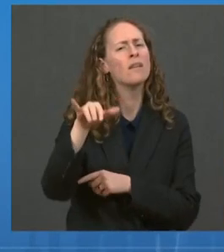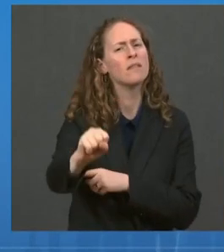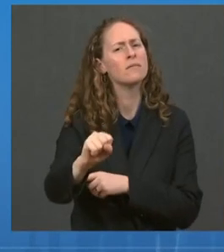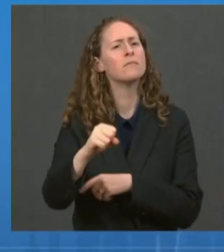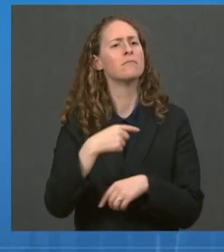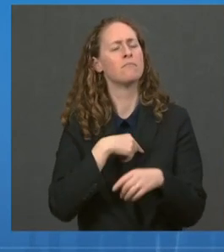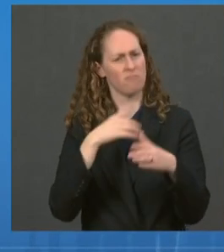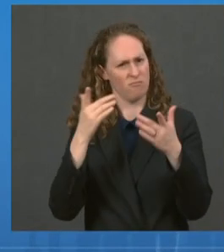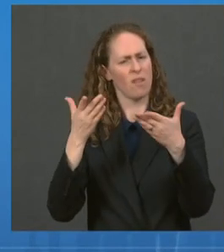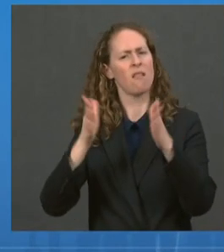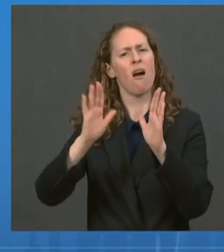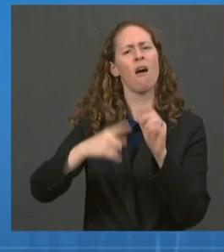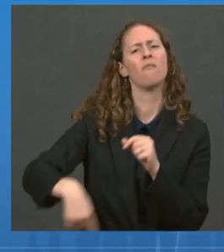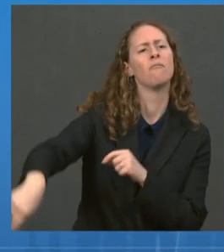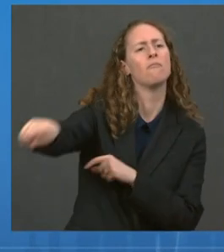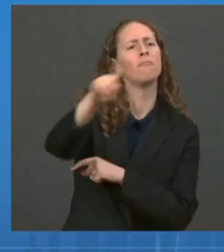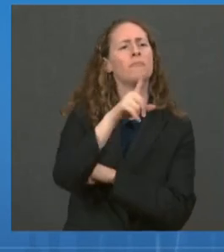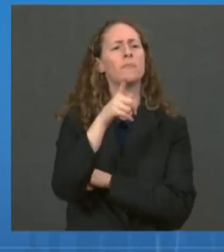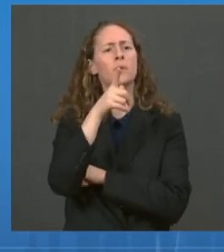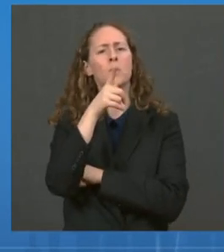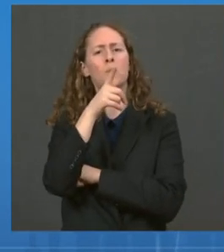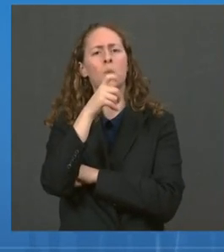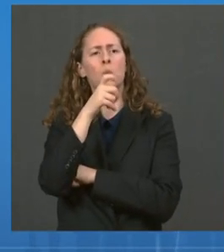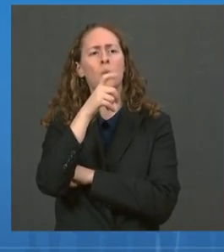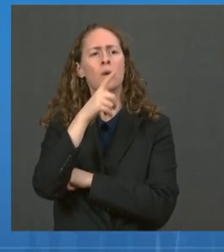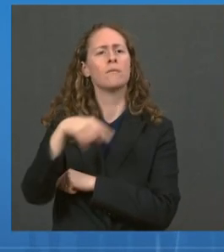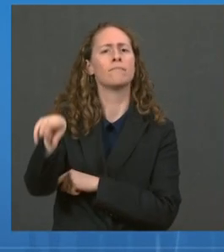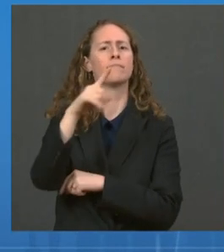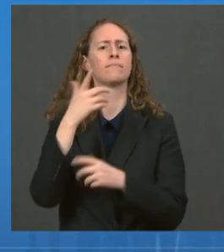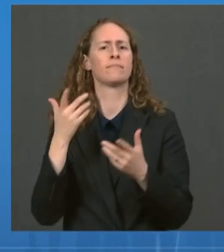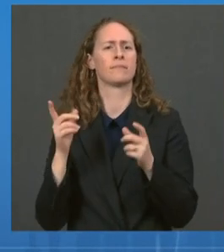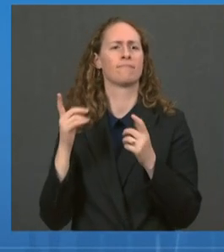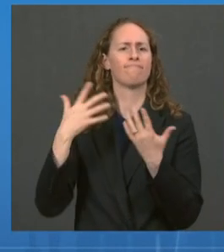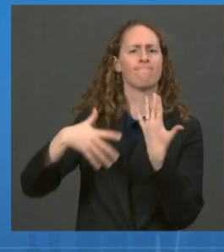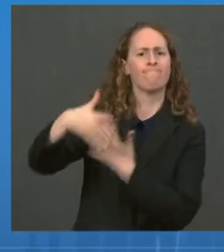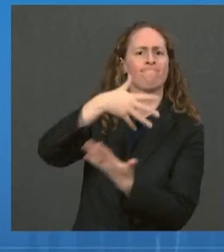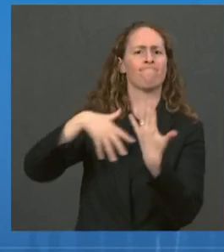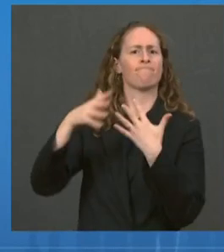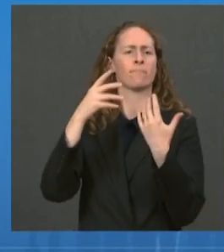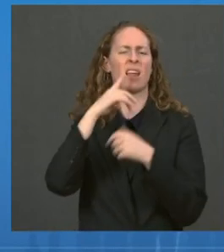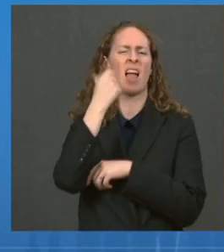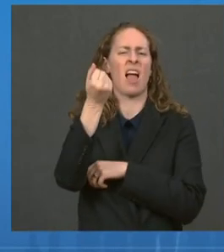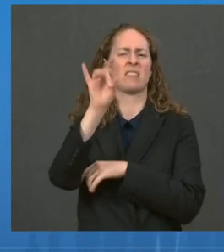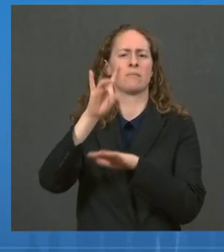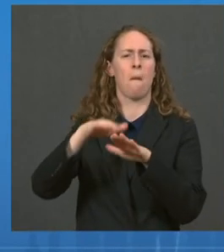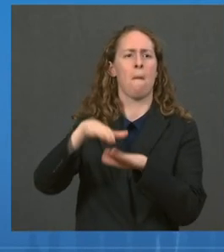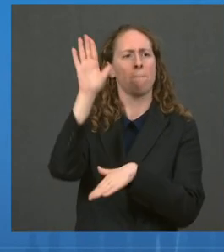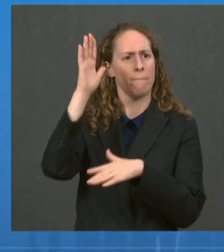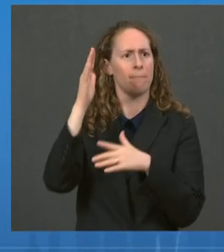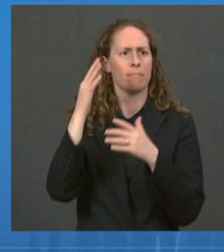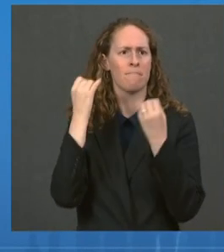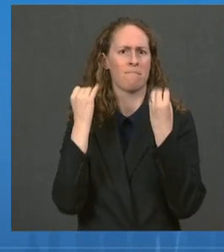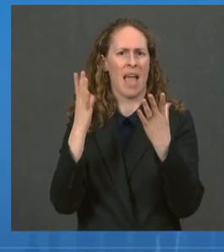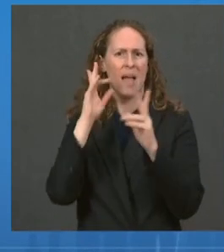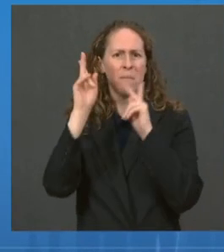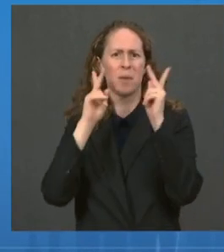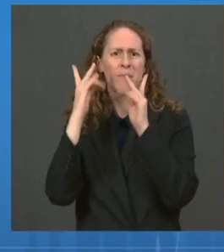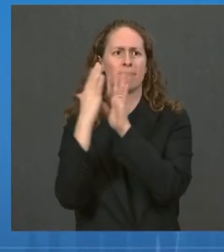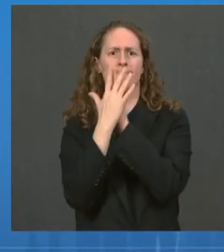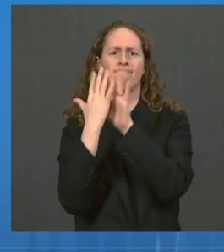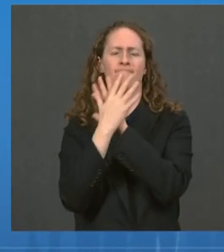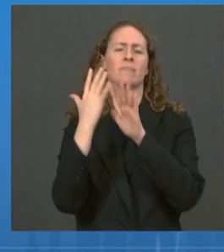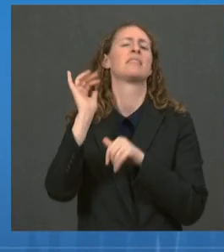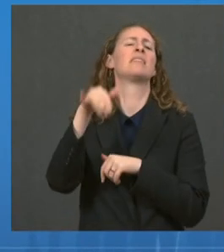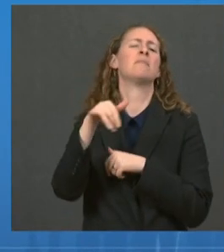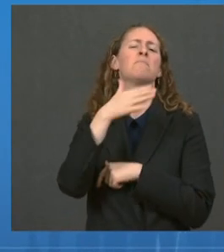Pfizer-BioNTech COVID-19 booster dose for those 18 and older at high risk of COVID-19 exposure and transmission because